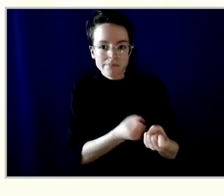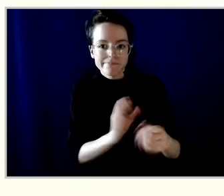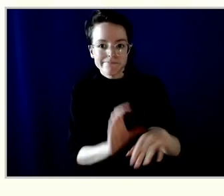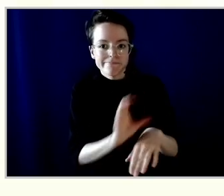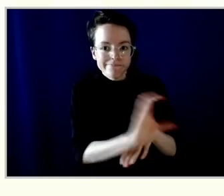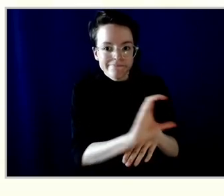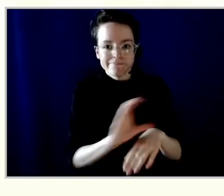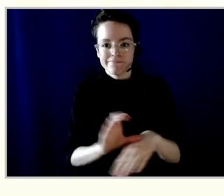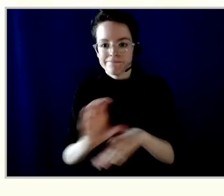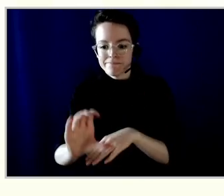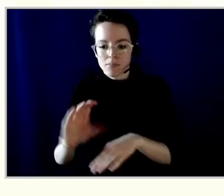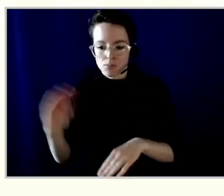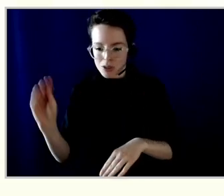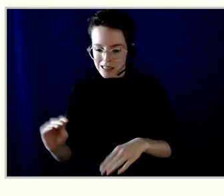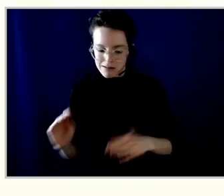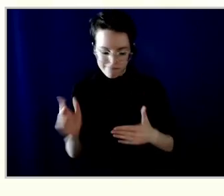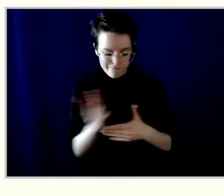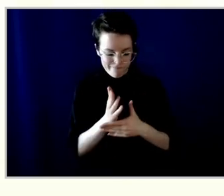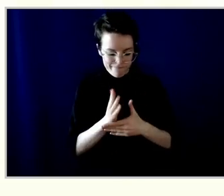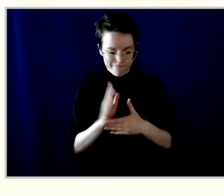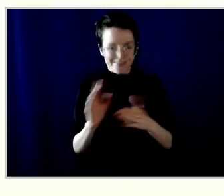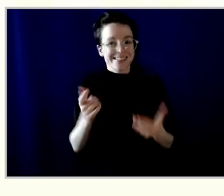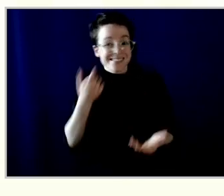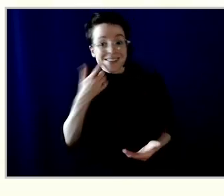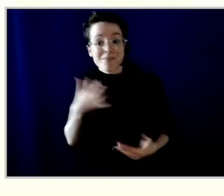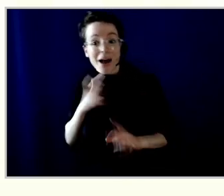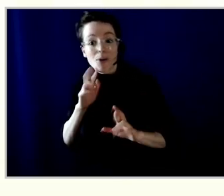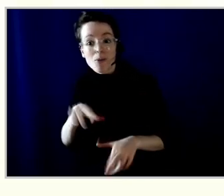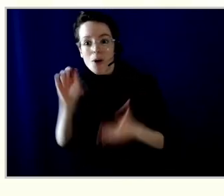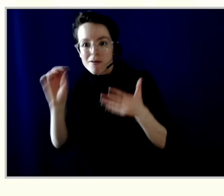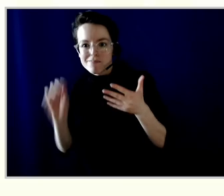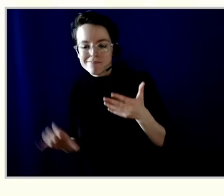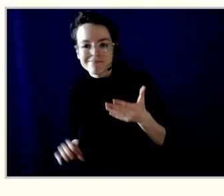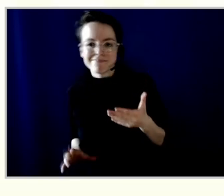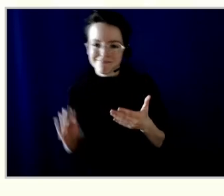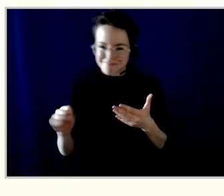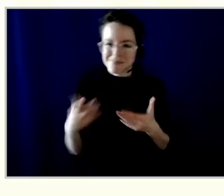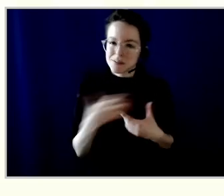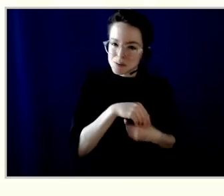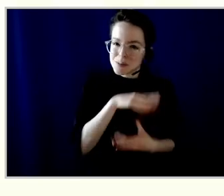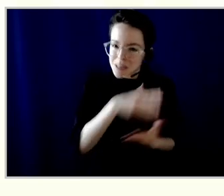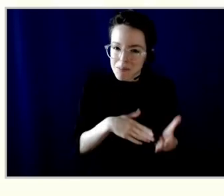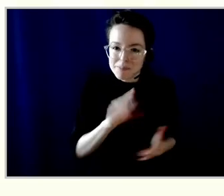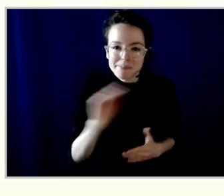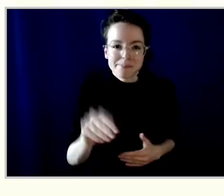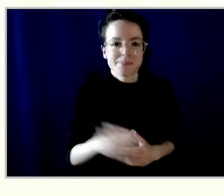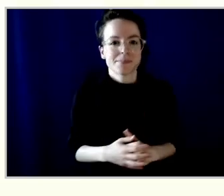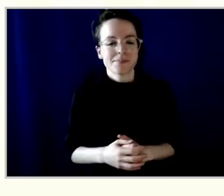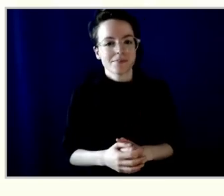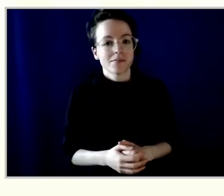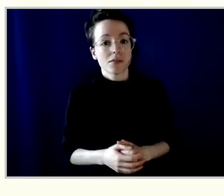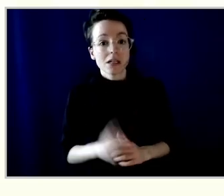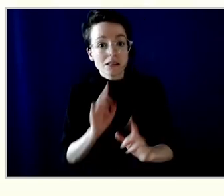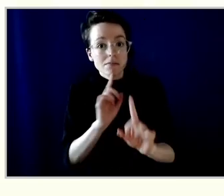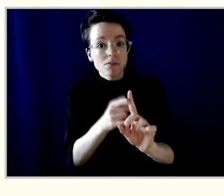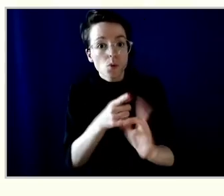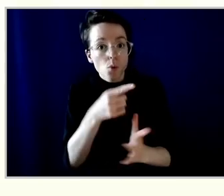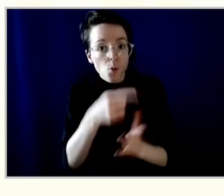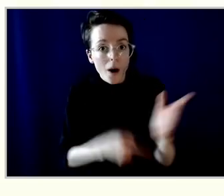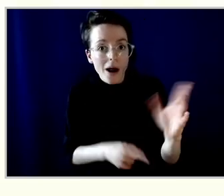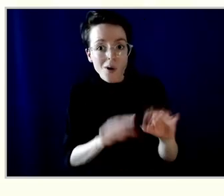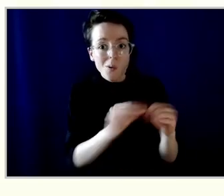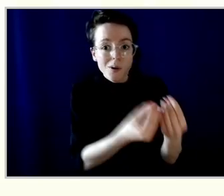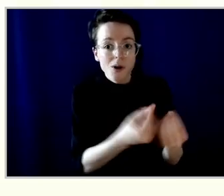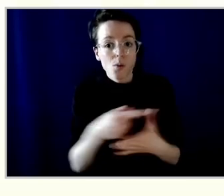my CEO report this evening. But the actual specifics of the organizations and programs, we can certainly take that away and